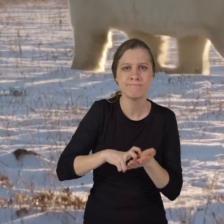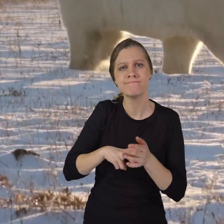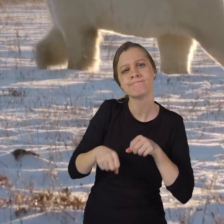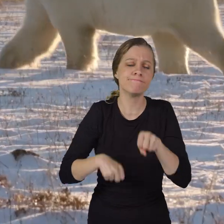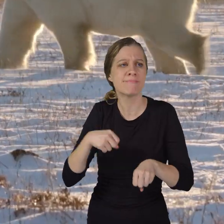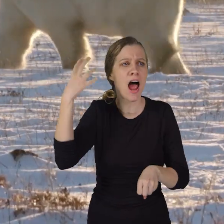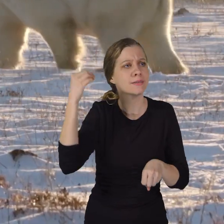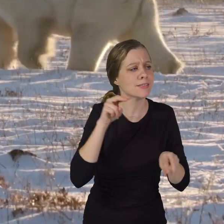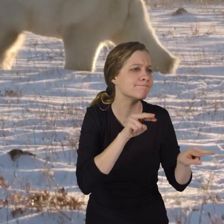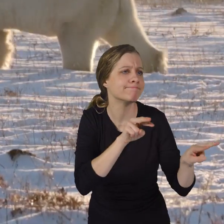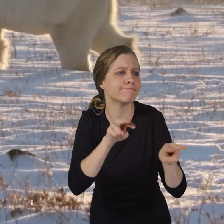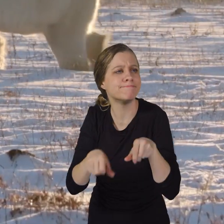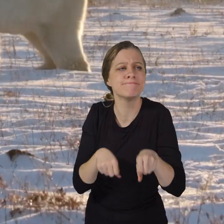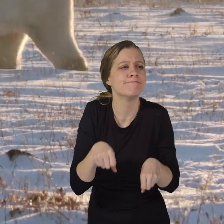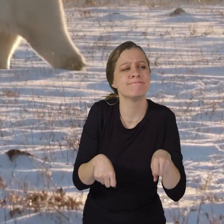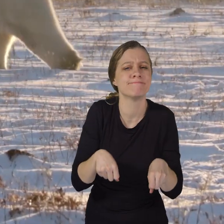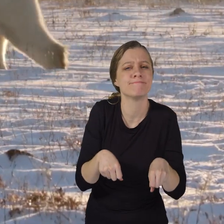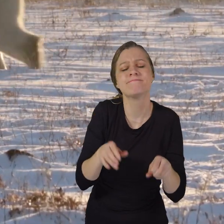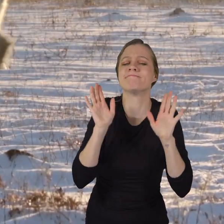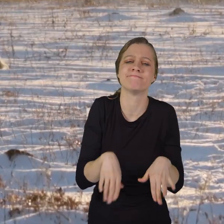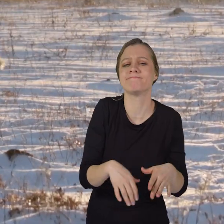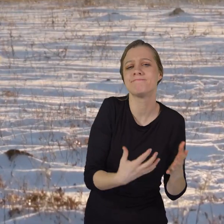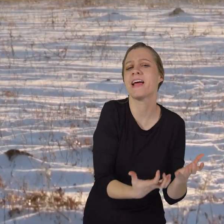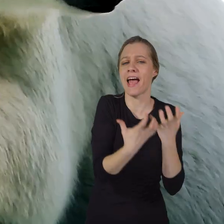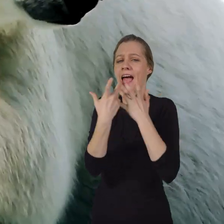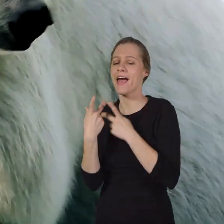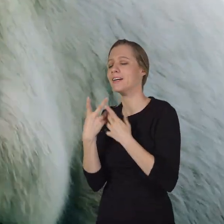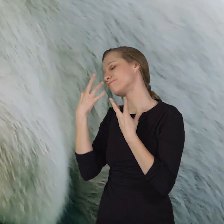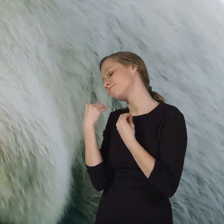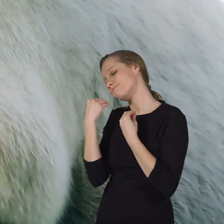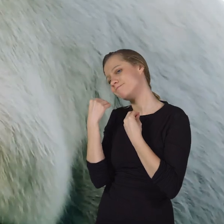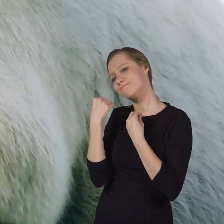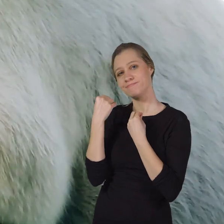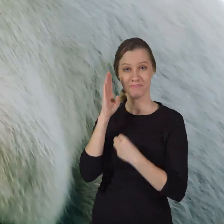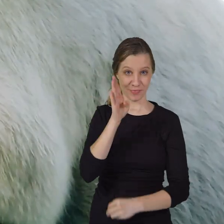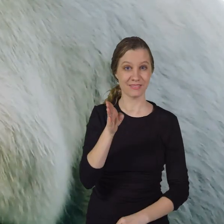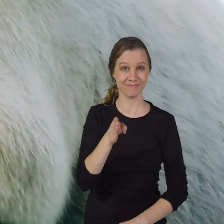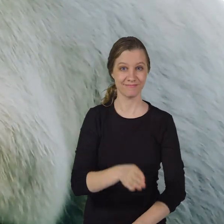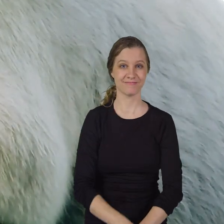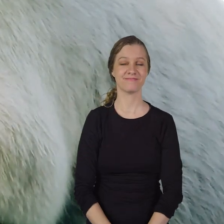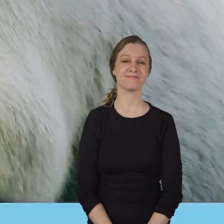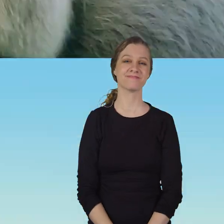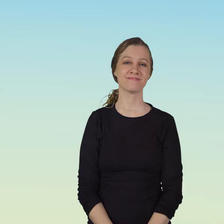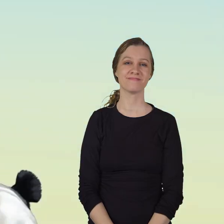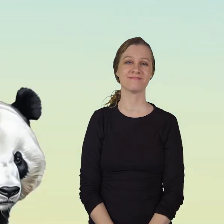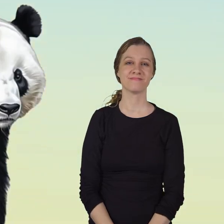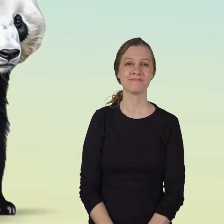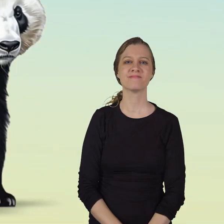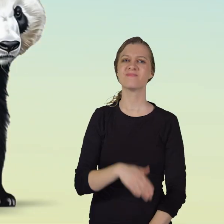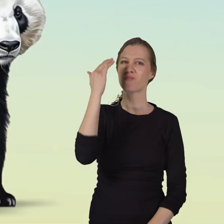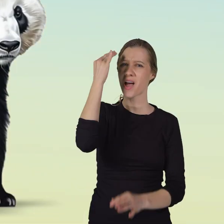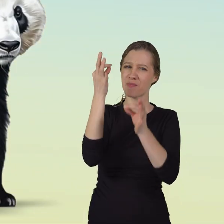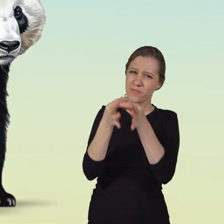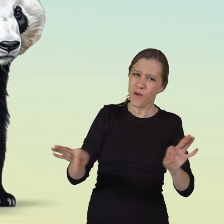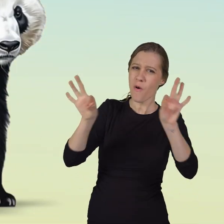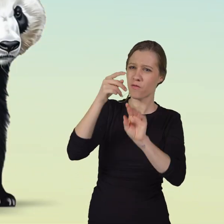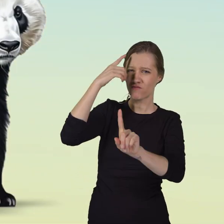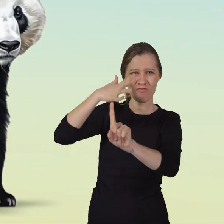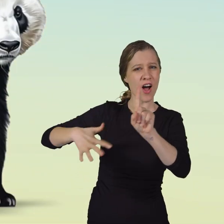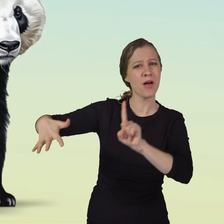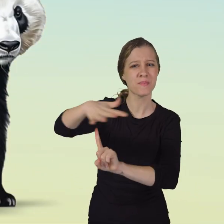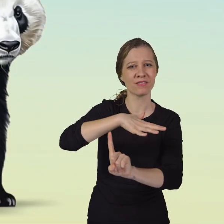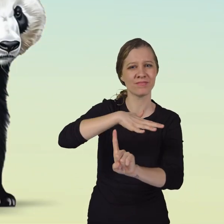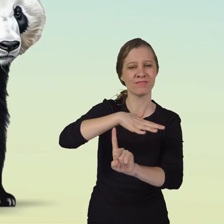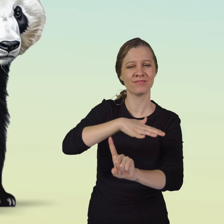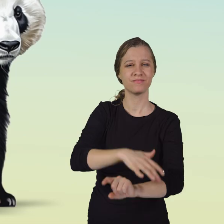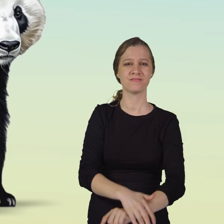go outside in the cold to wander around, and then go back to sleep again. Why are they important to the